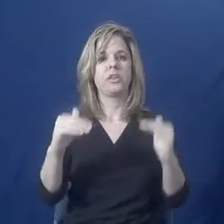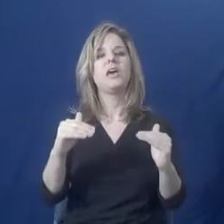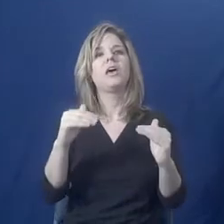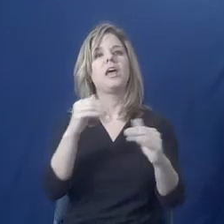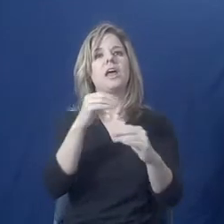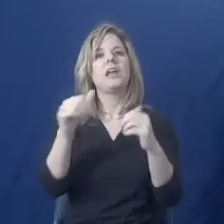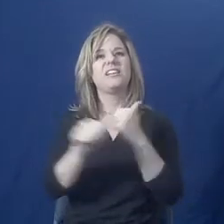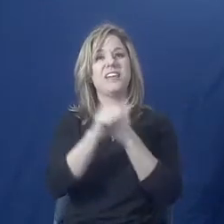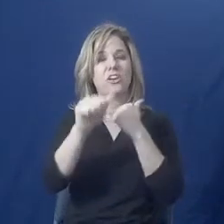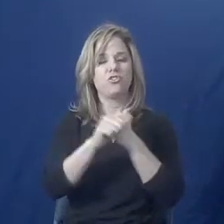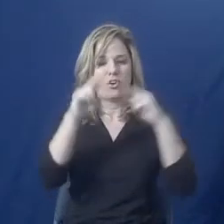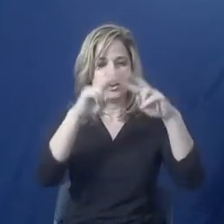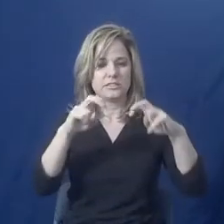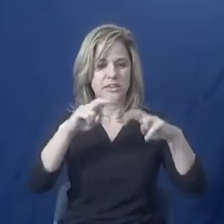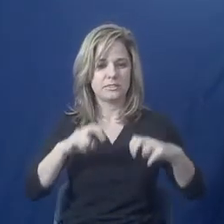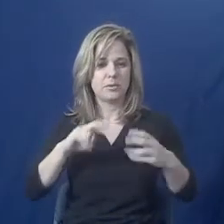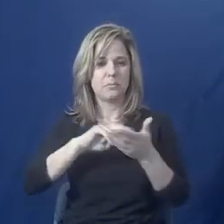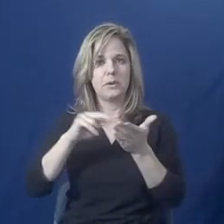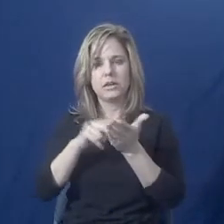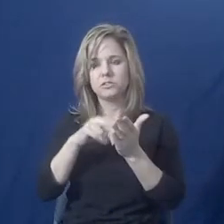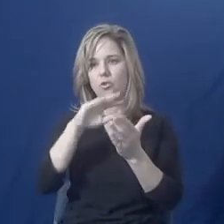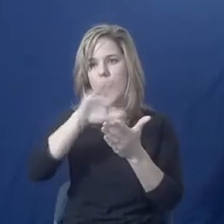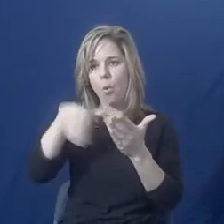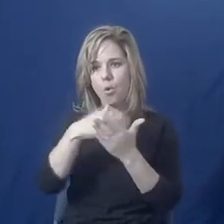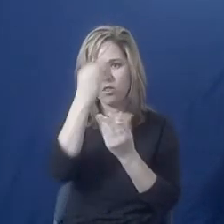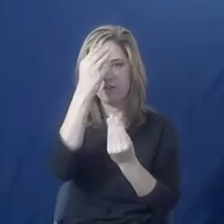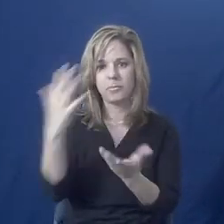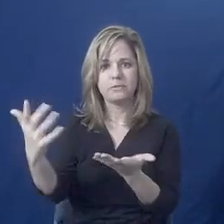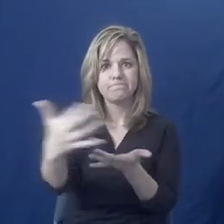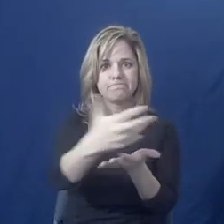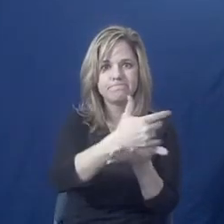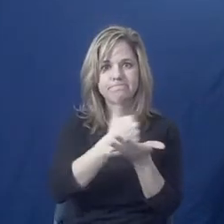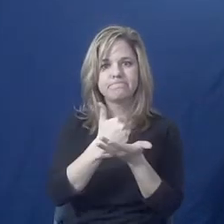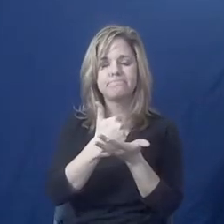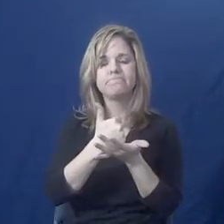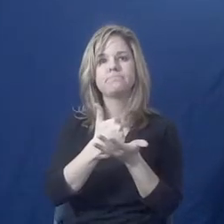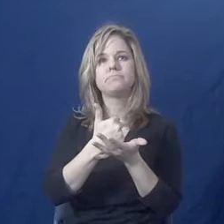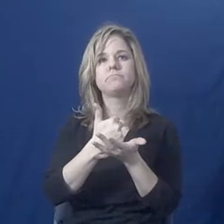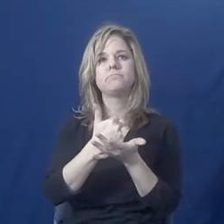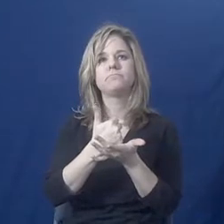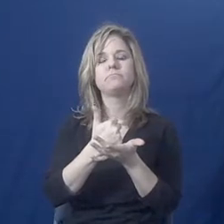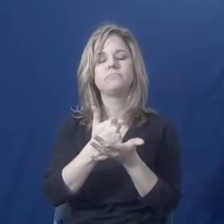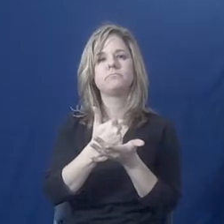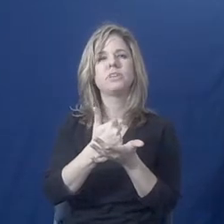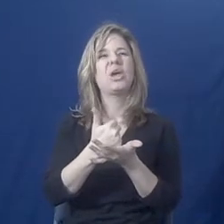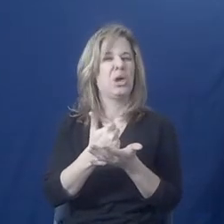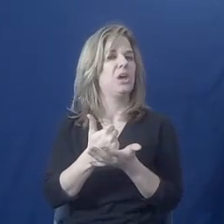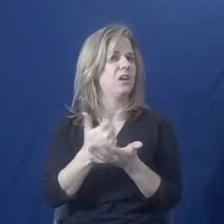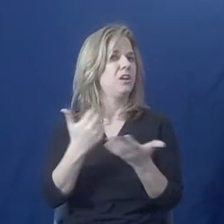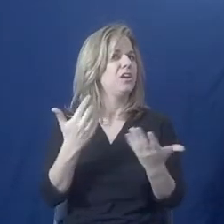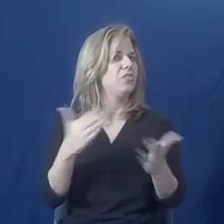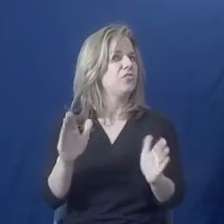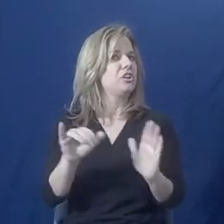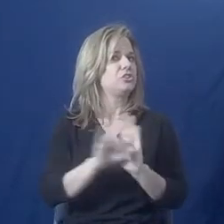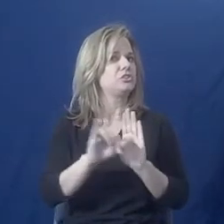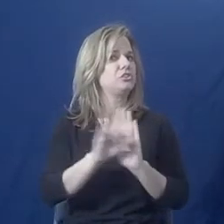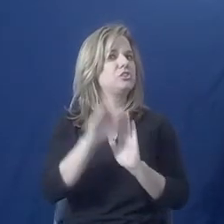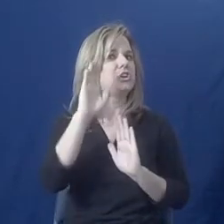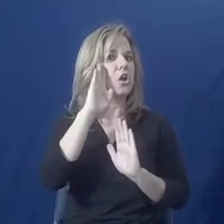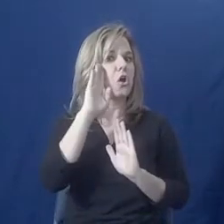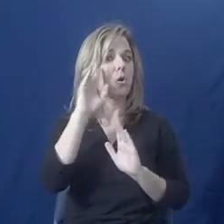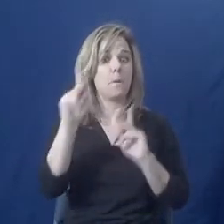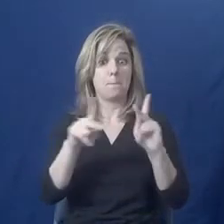assessment is a process of gathering the information. So we know that when people are being